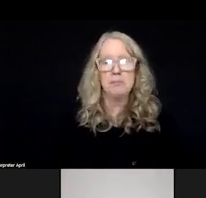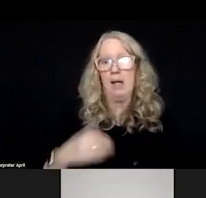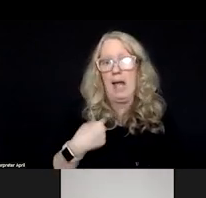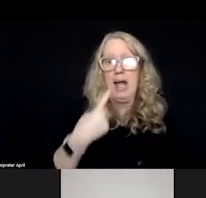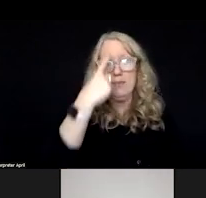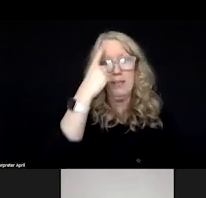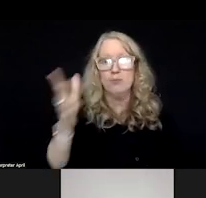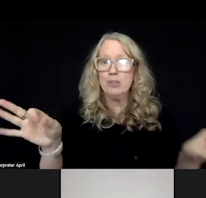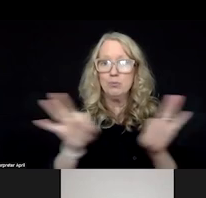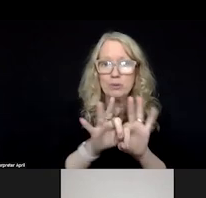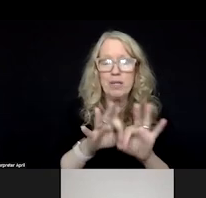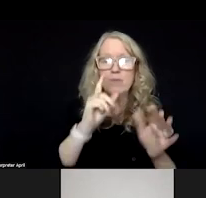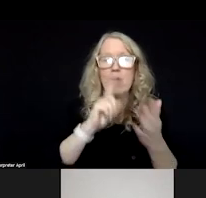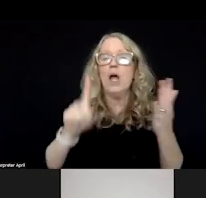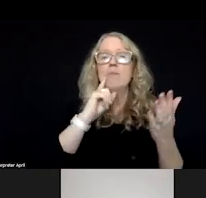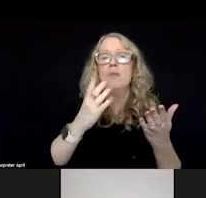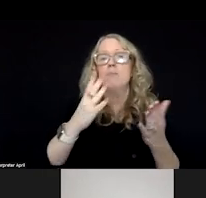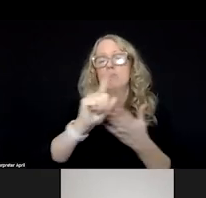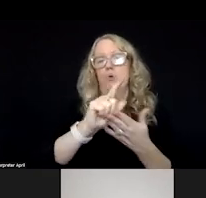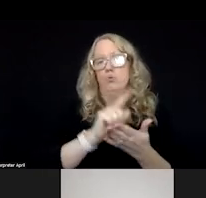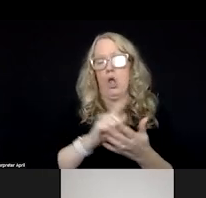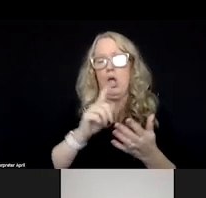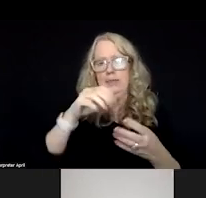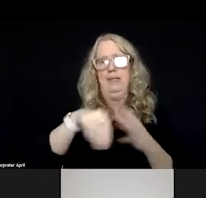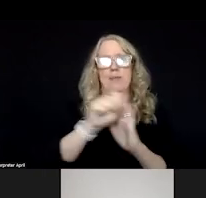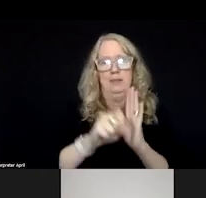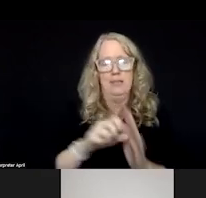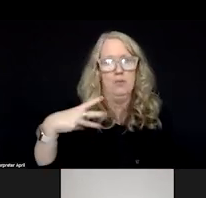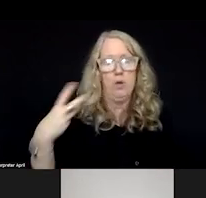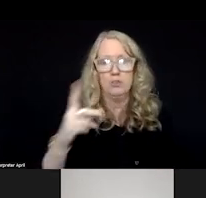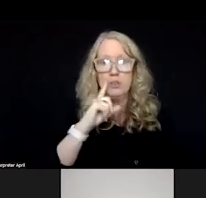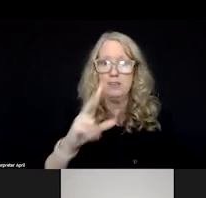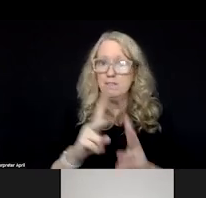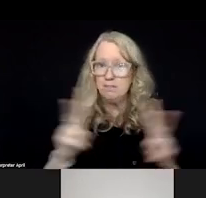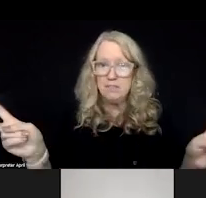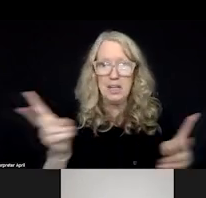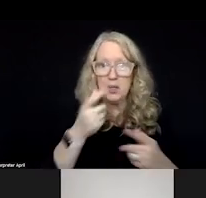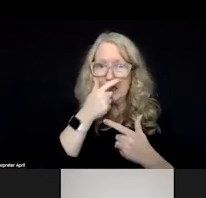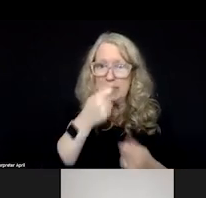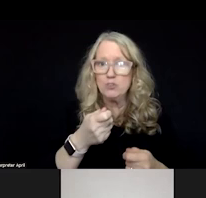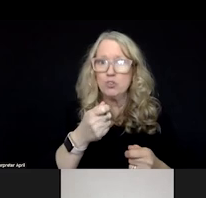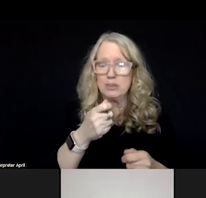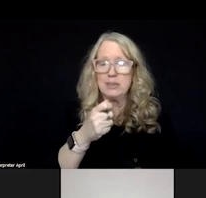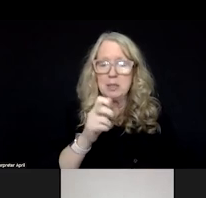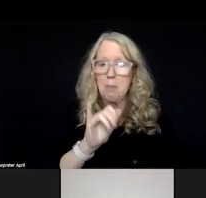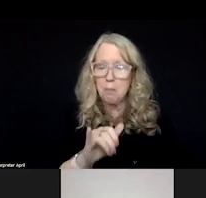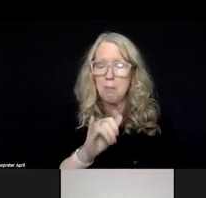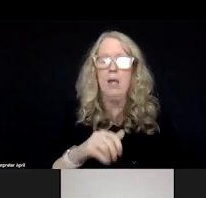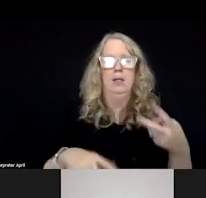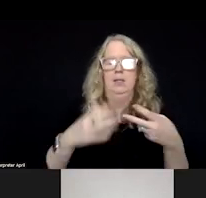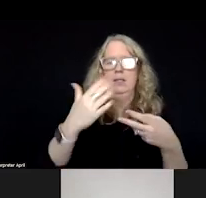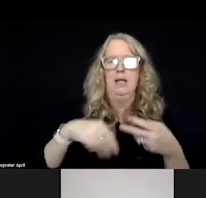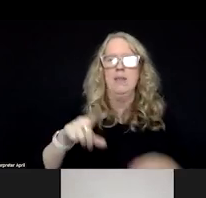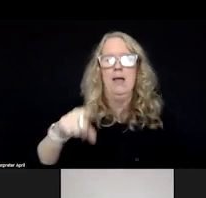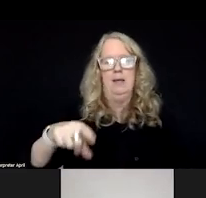relevance of the proposed law in the state of Washington is of great interest, given that. Second, in the beginning